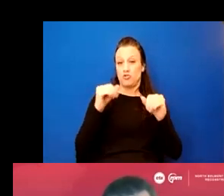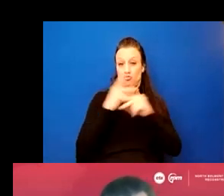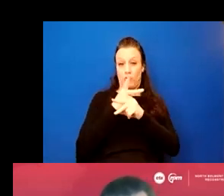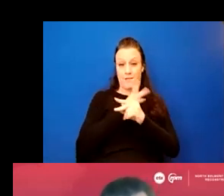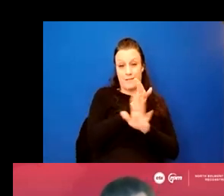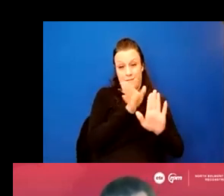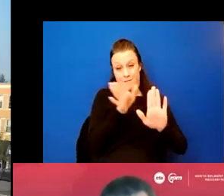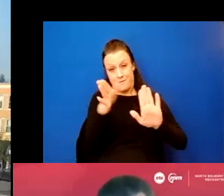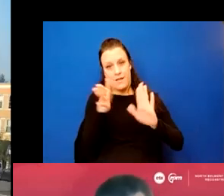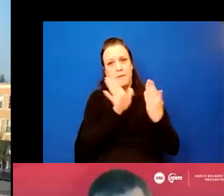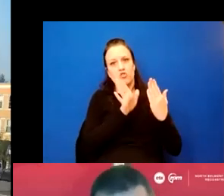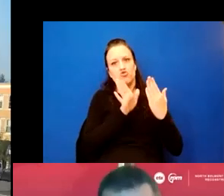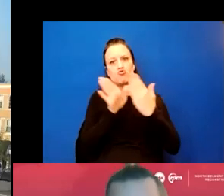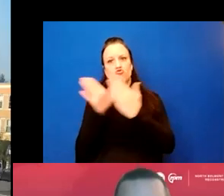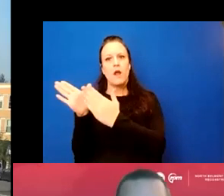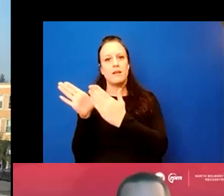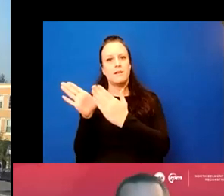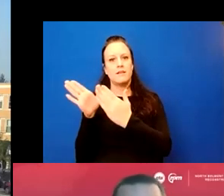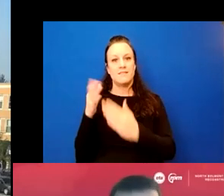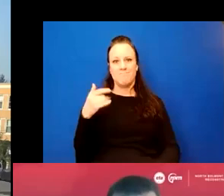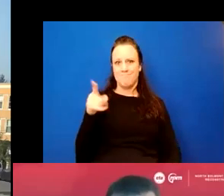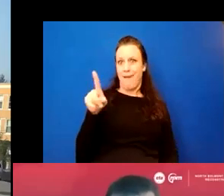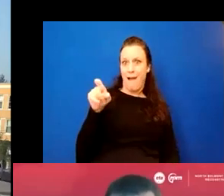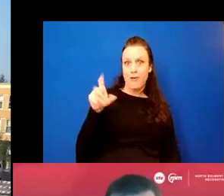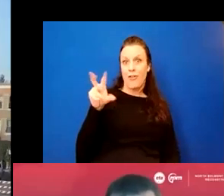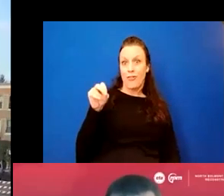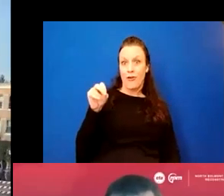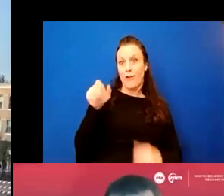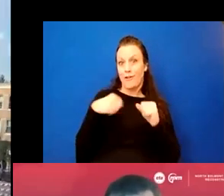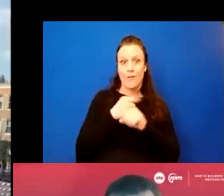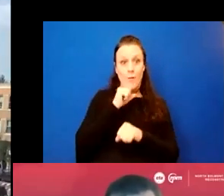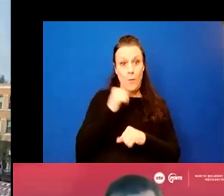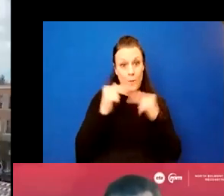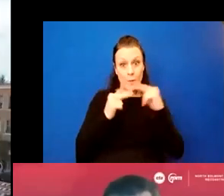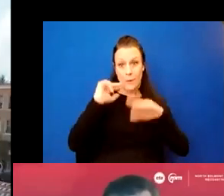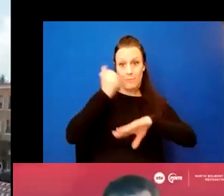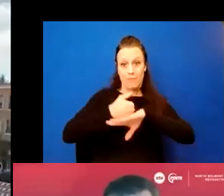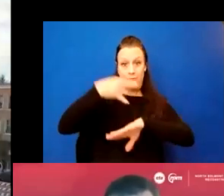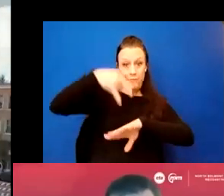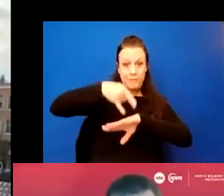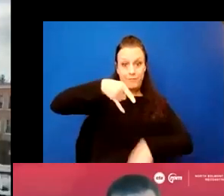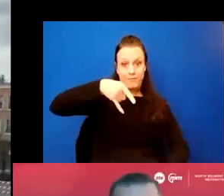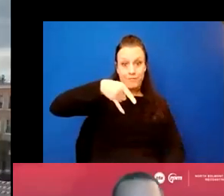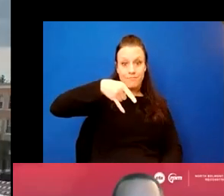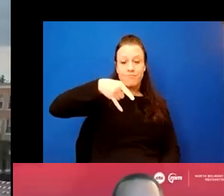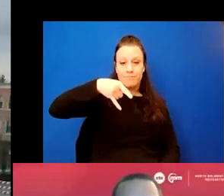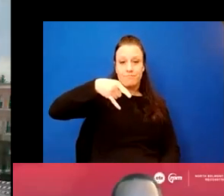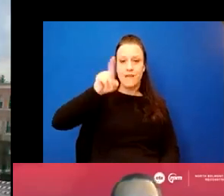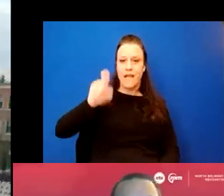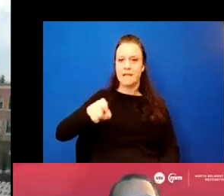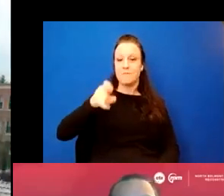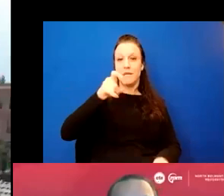track curve, uh, this historic 130 year old building, thousand ton Peltraves building had to be